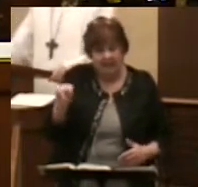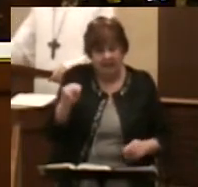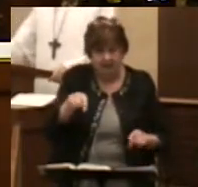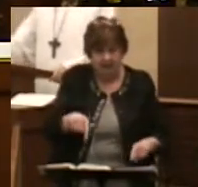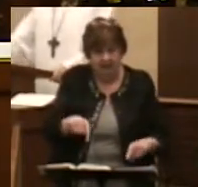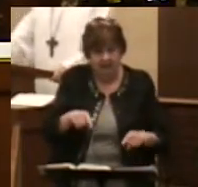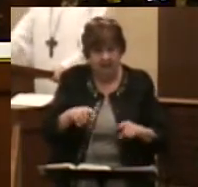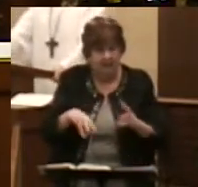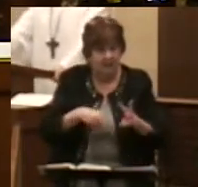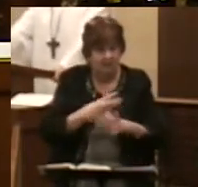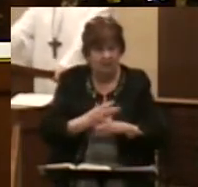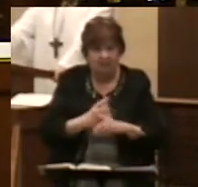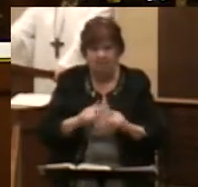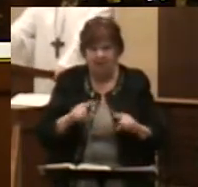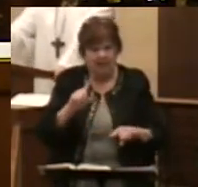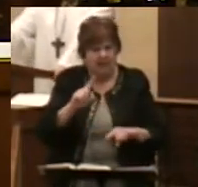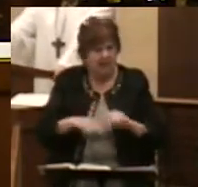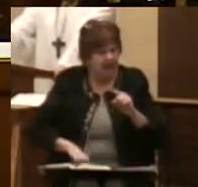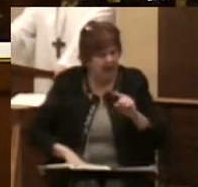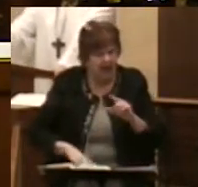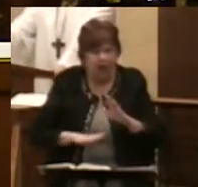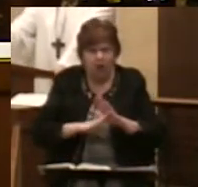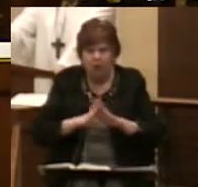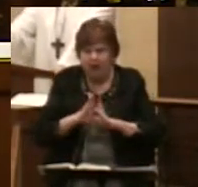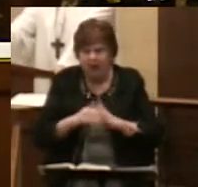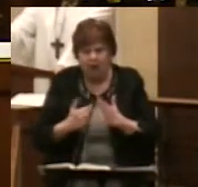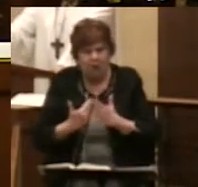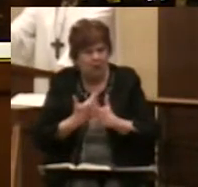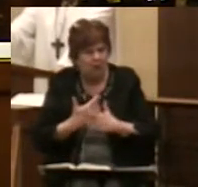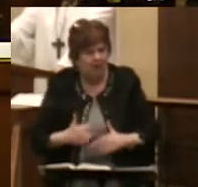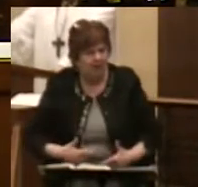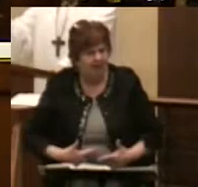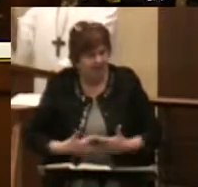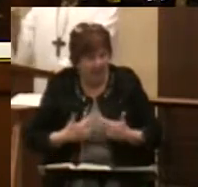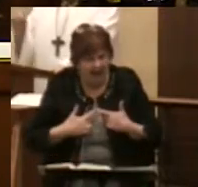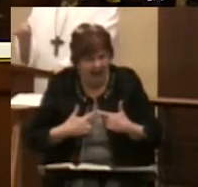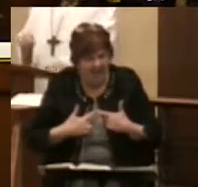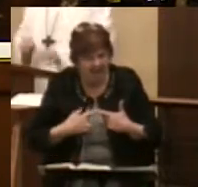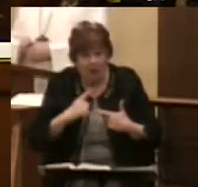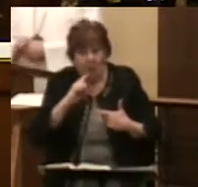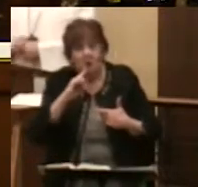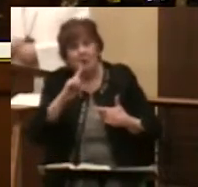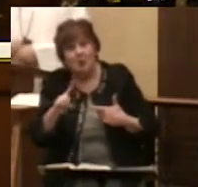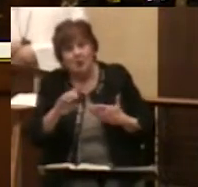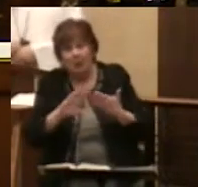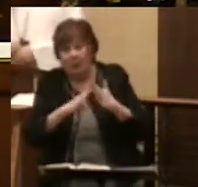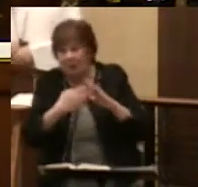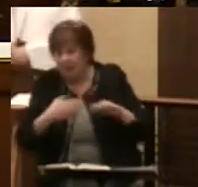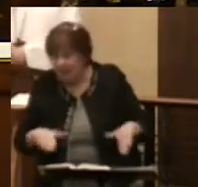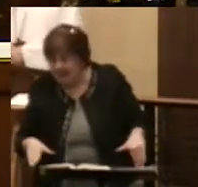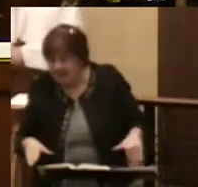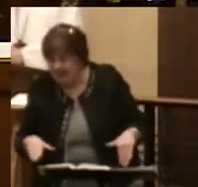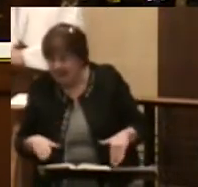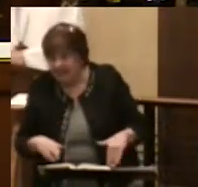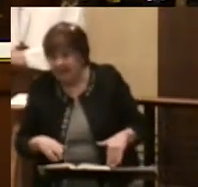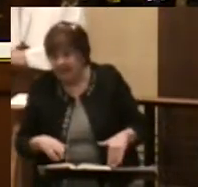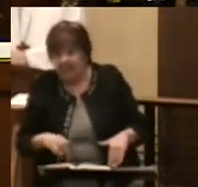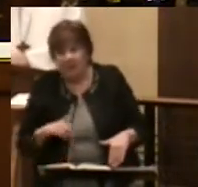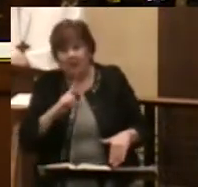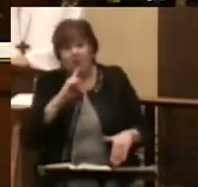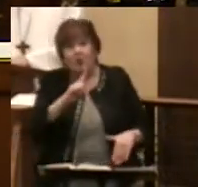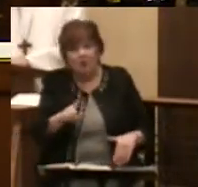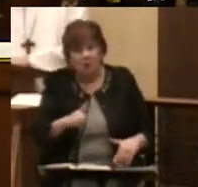but it cannot create new life. True peace, true